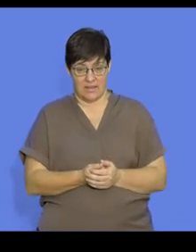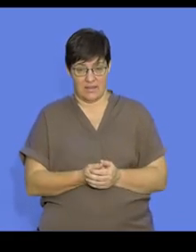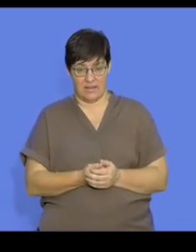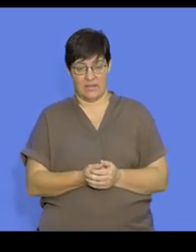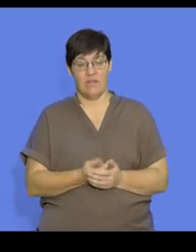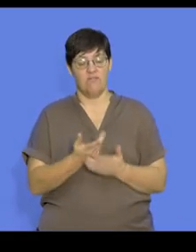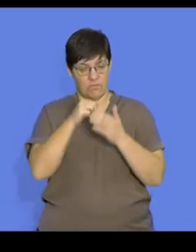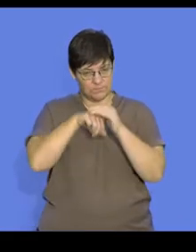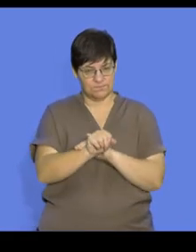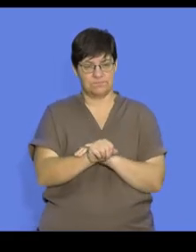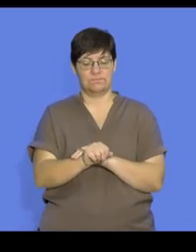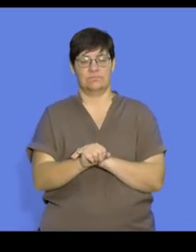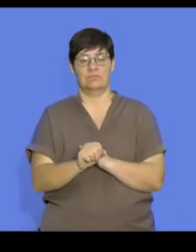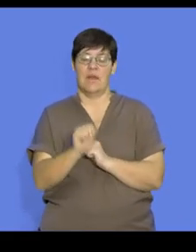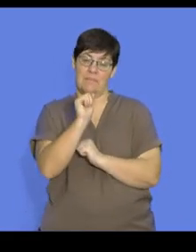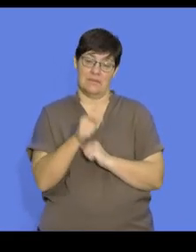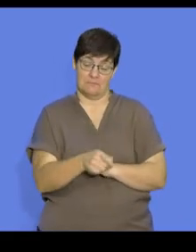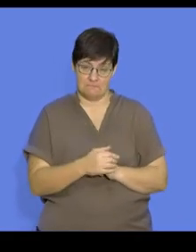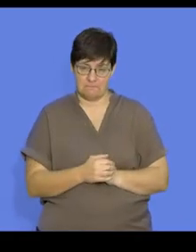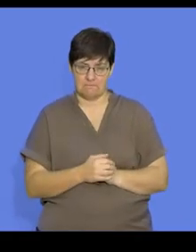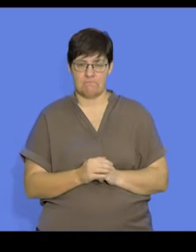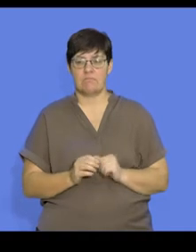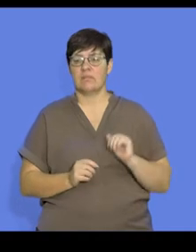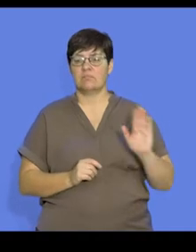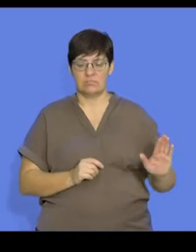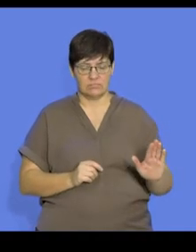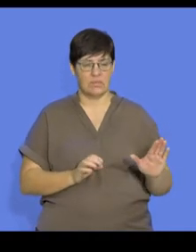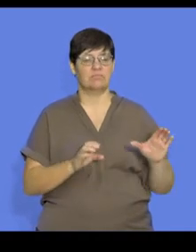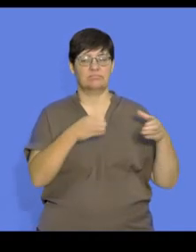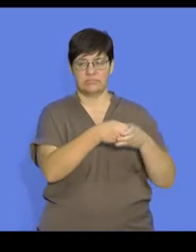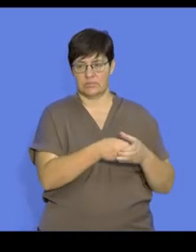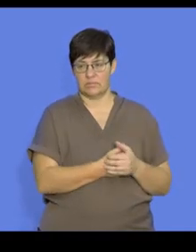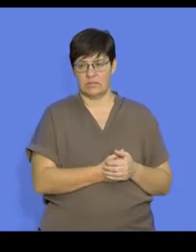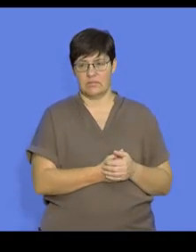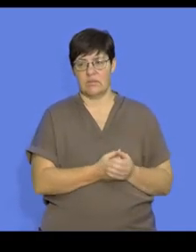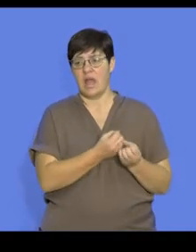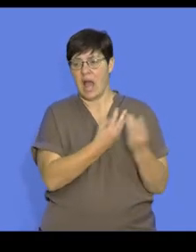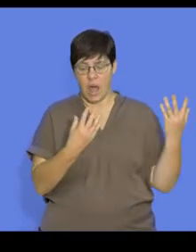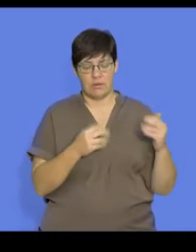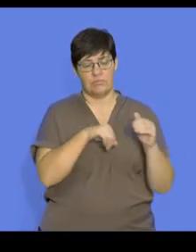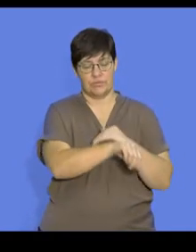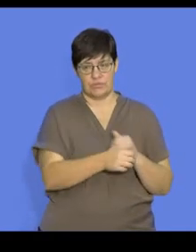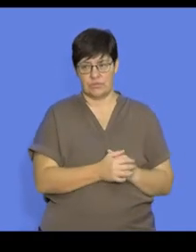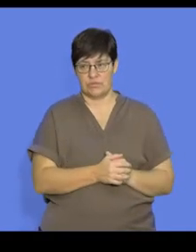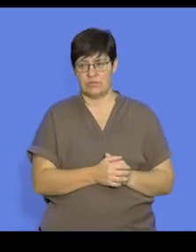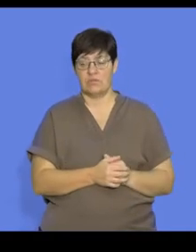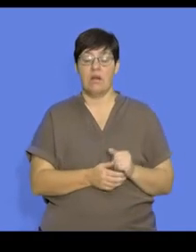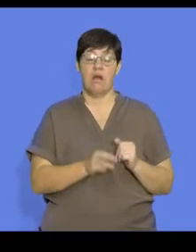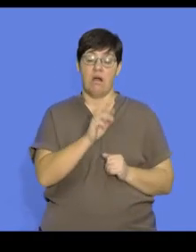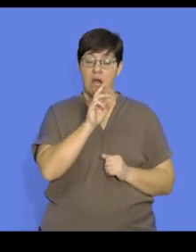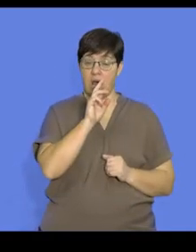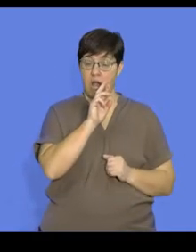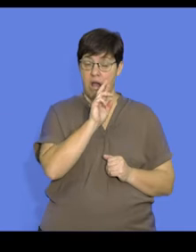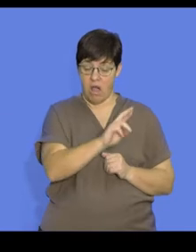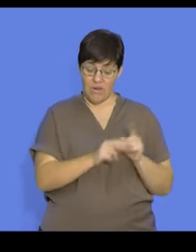strategy mechanisms. Firstly, let's look at the offsprings per brood in terms of the number that are produced. In an R